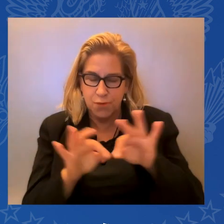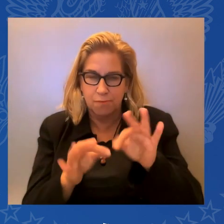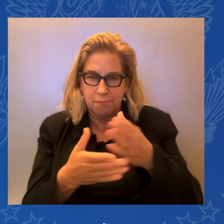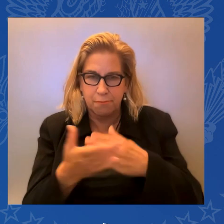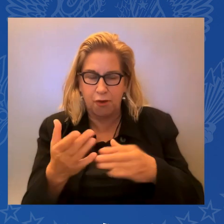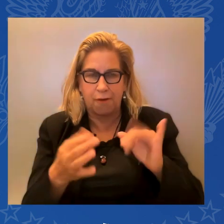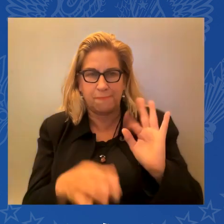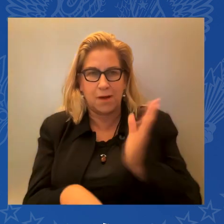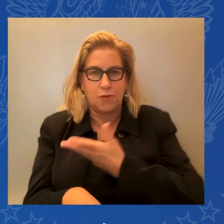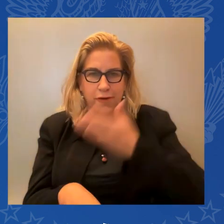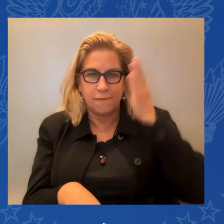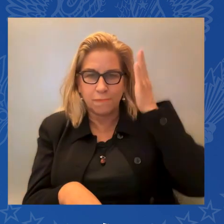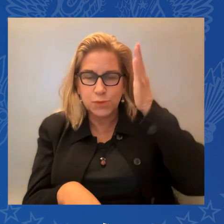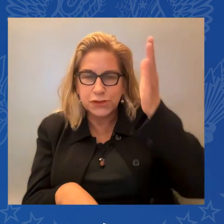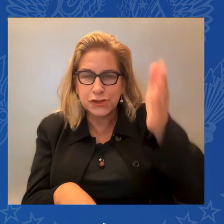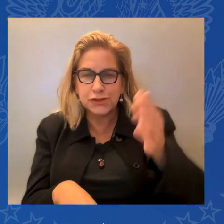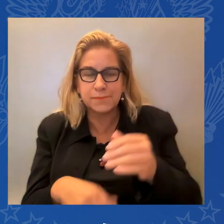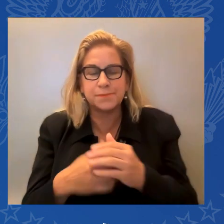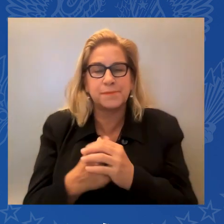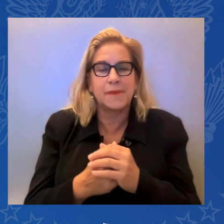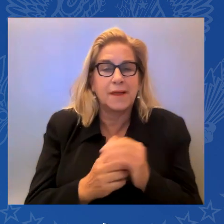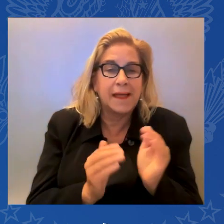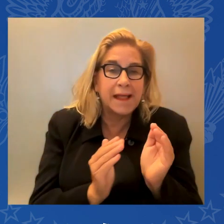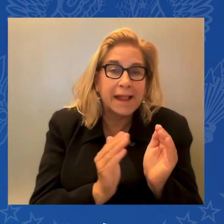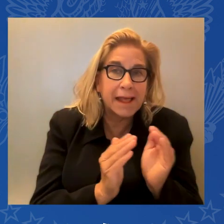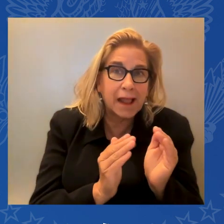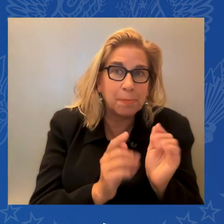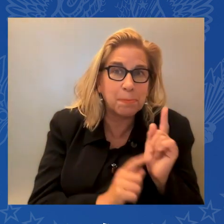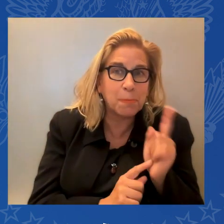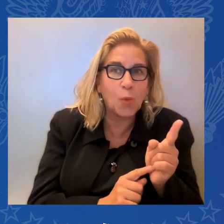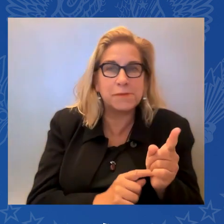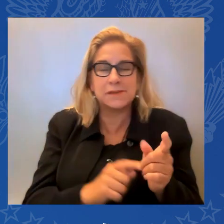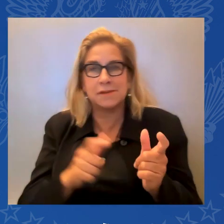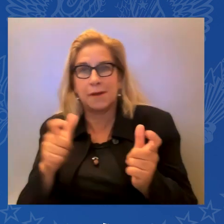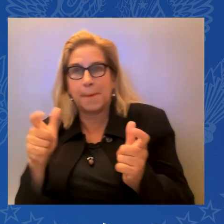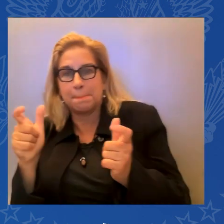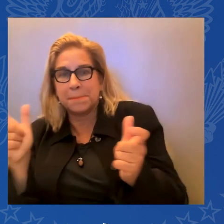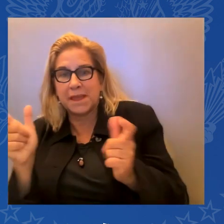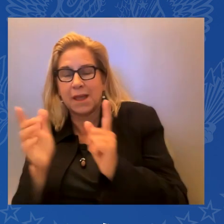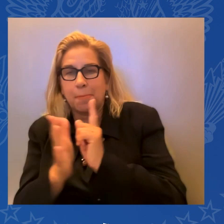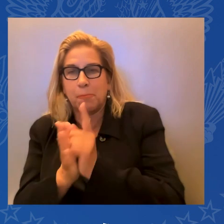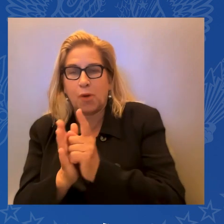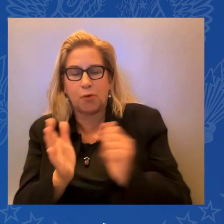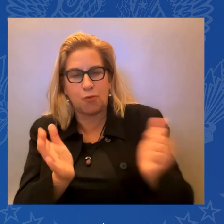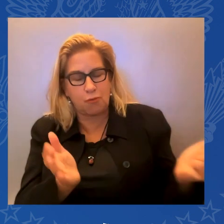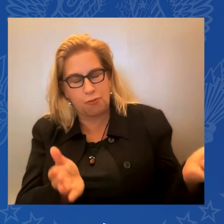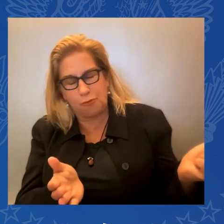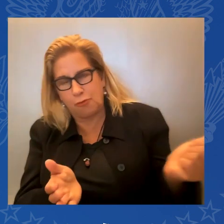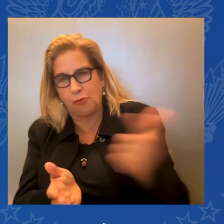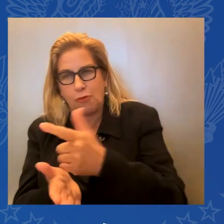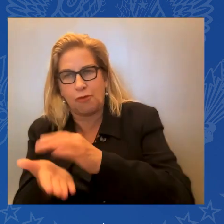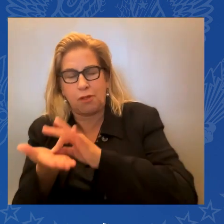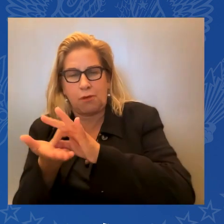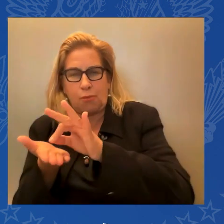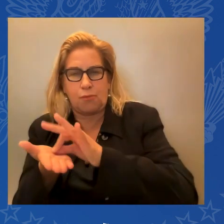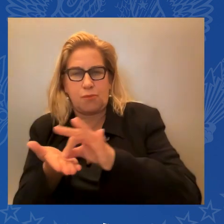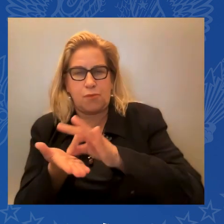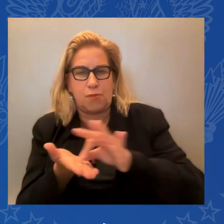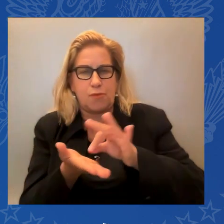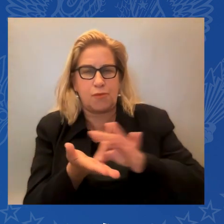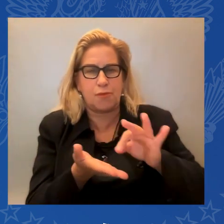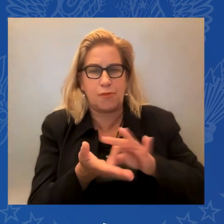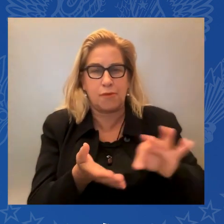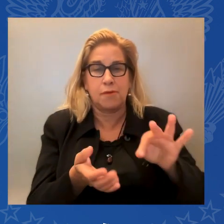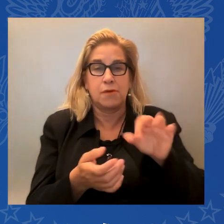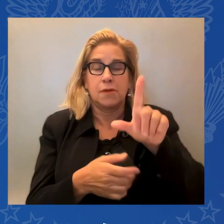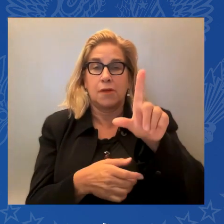love. So thank you for joining us today and welcoming and welcome to the White House.